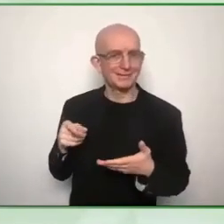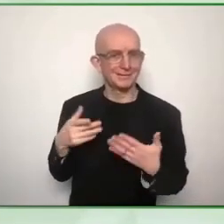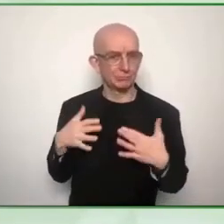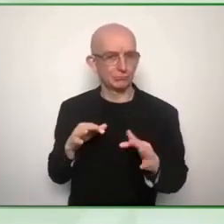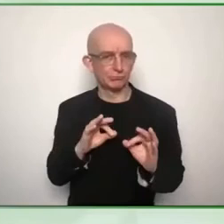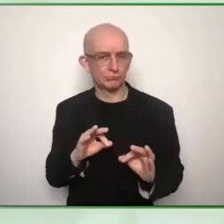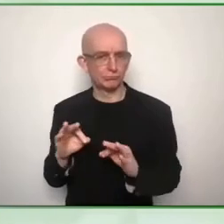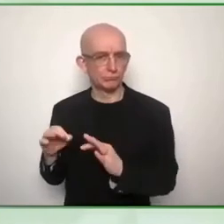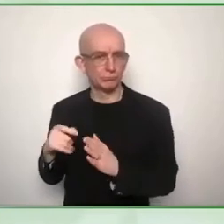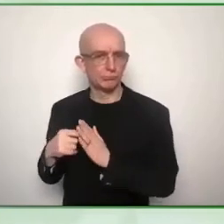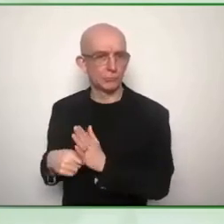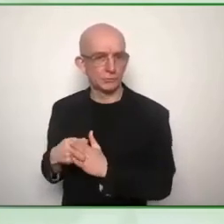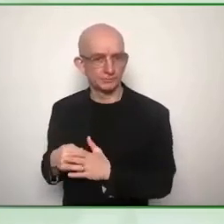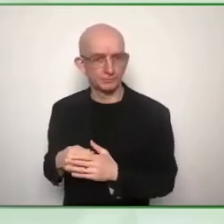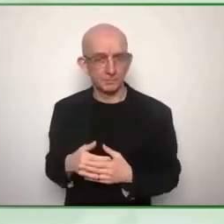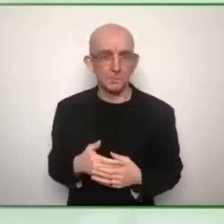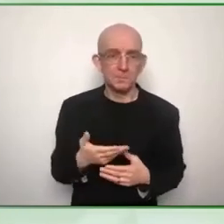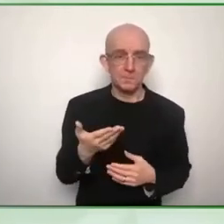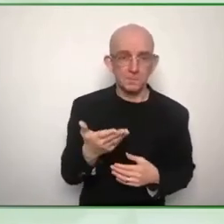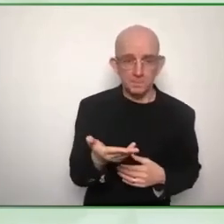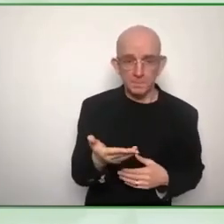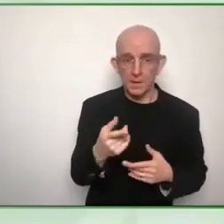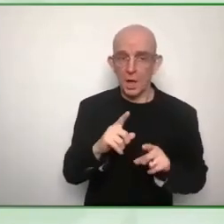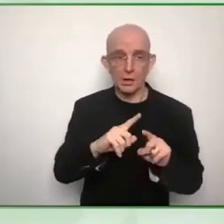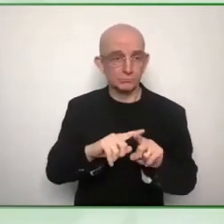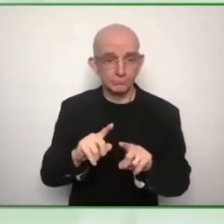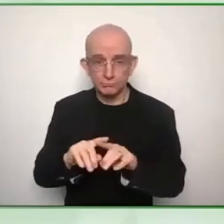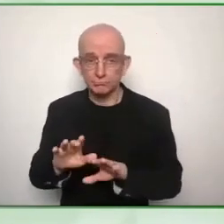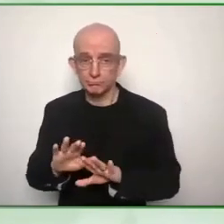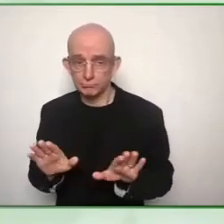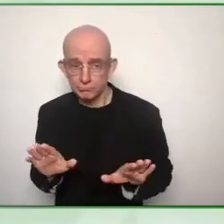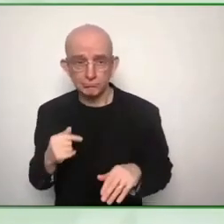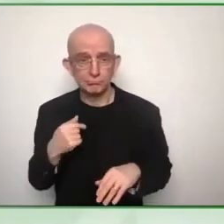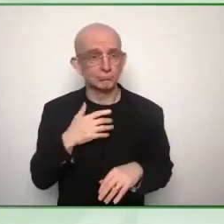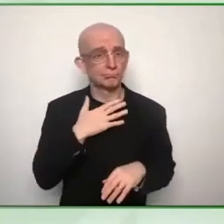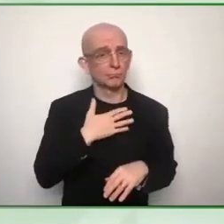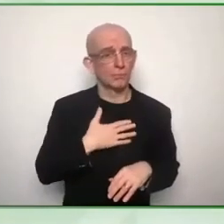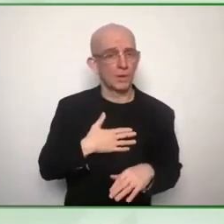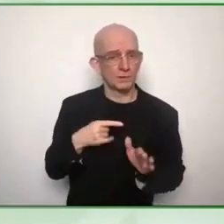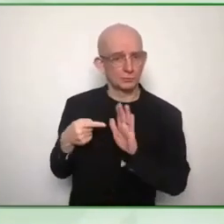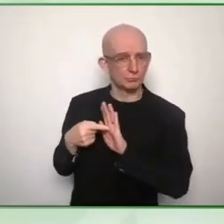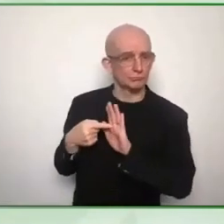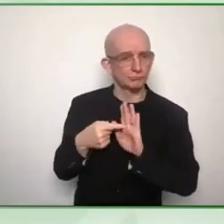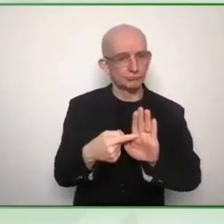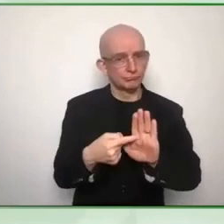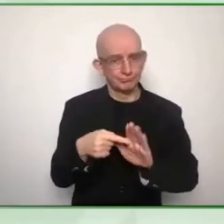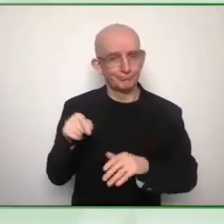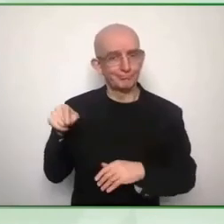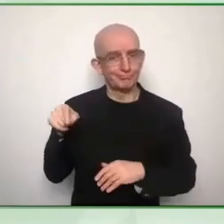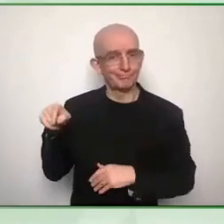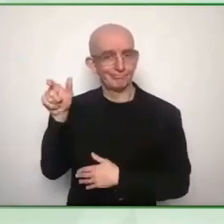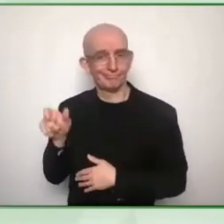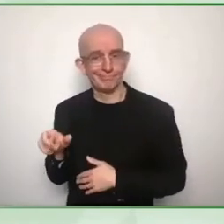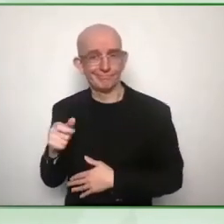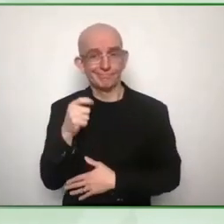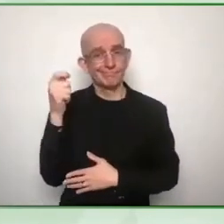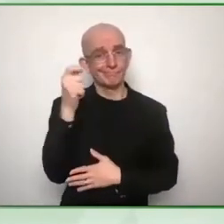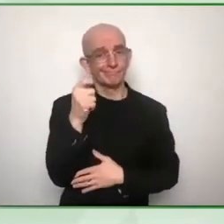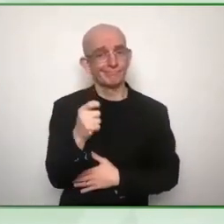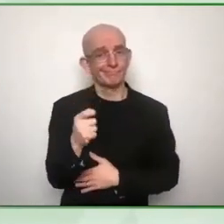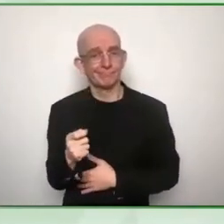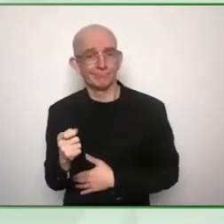facilitator and she's a wonderful uh companion of the zero project who follows us and all our events